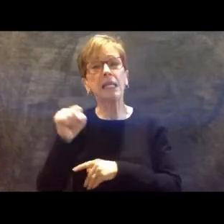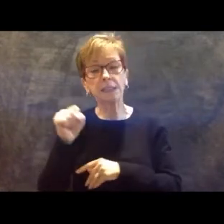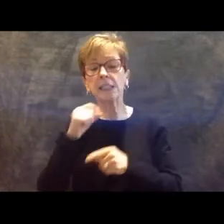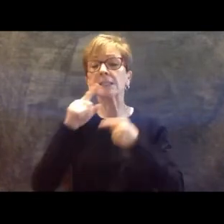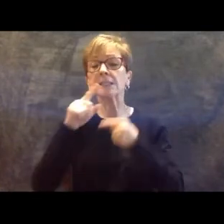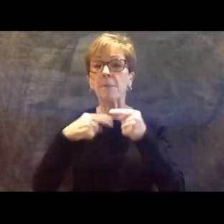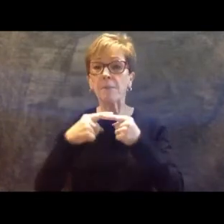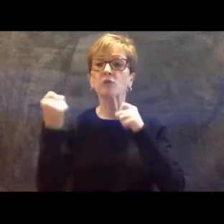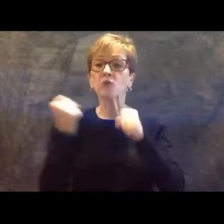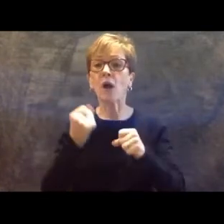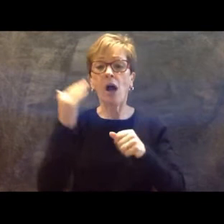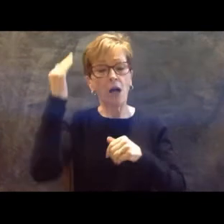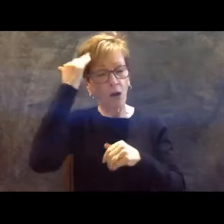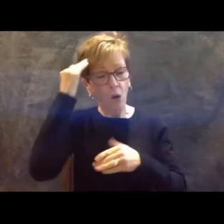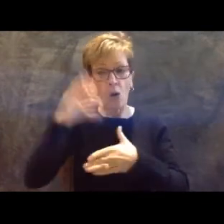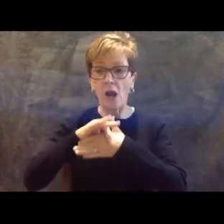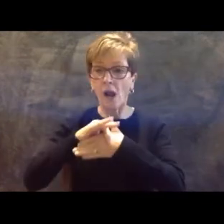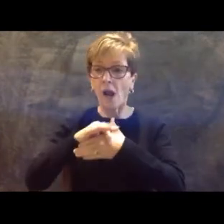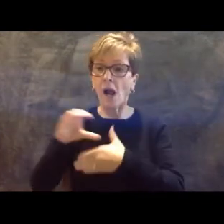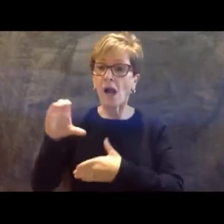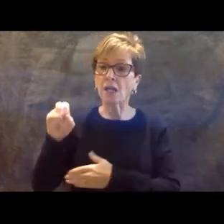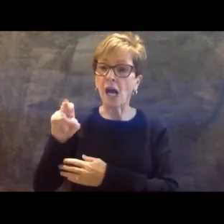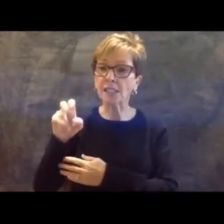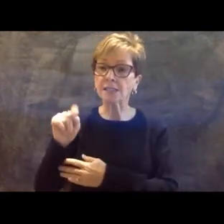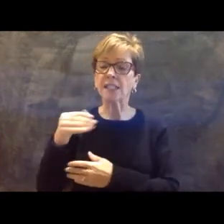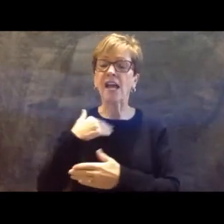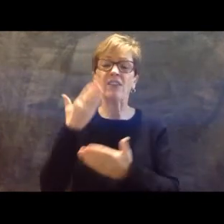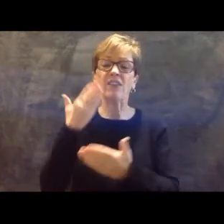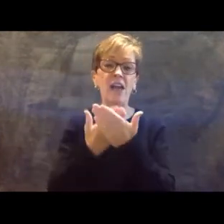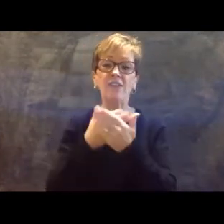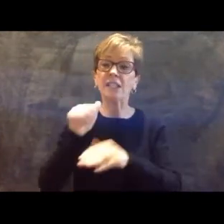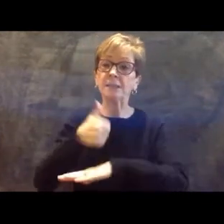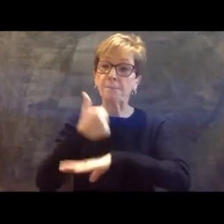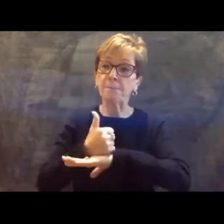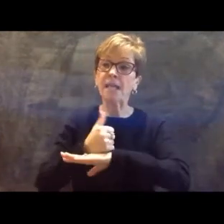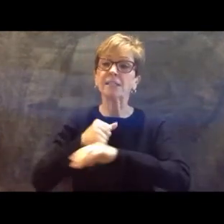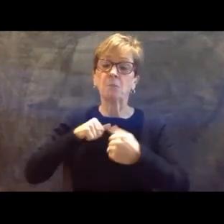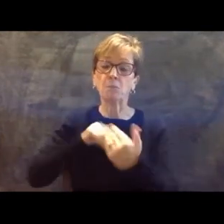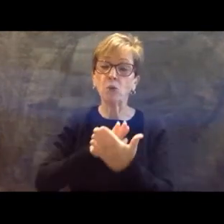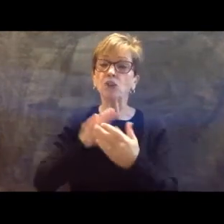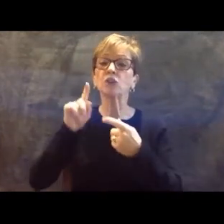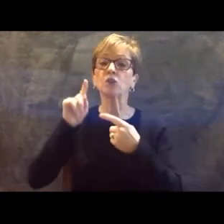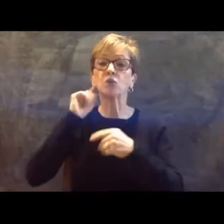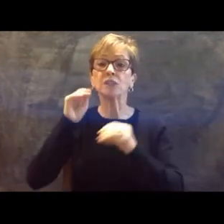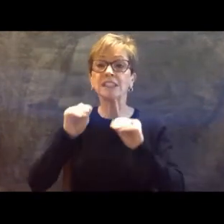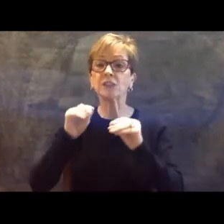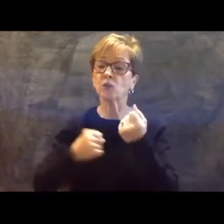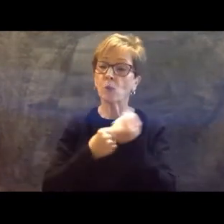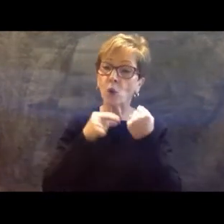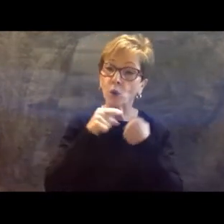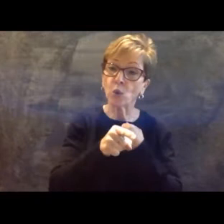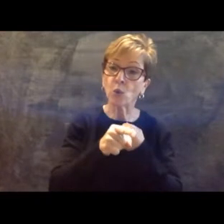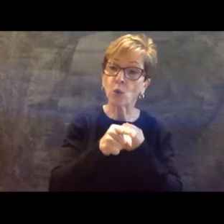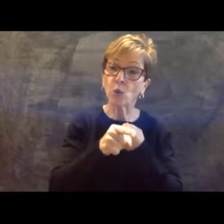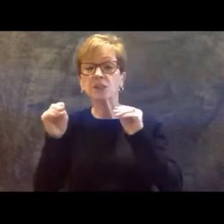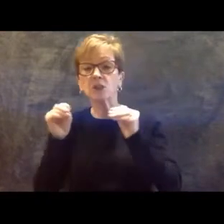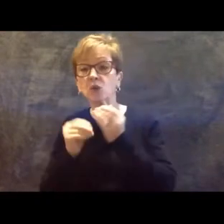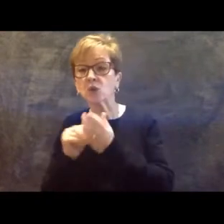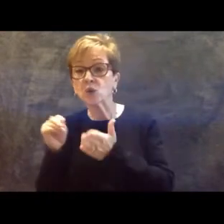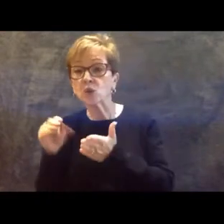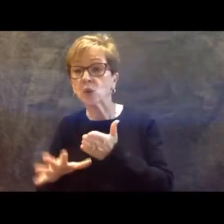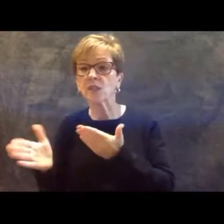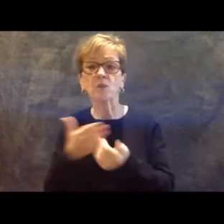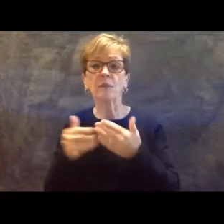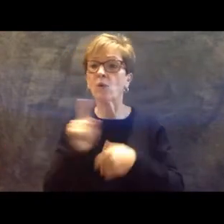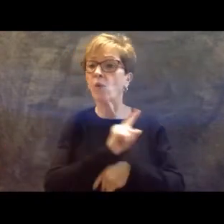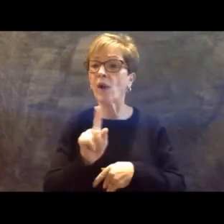about having a bag of evidence-based instructional approaches that you can deploy and use to support students wherever they are in their learning, but